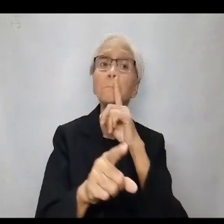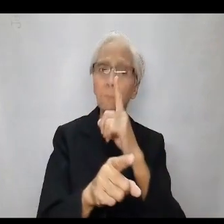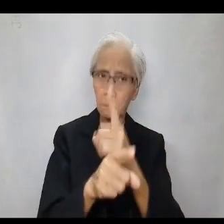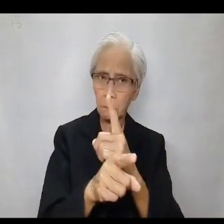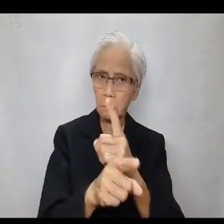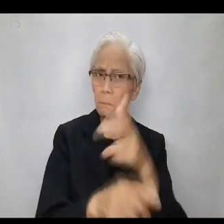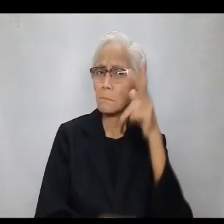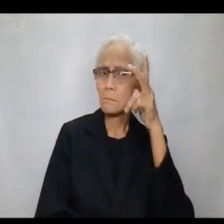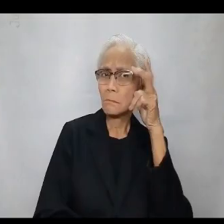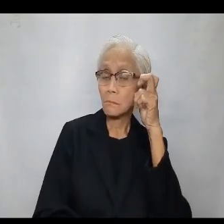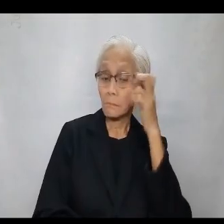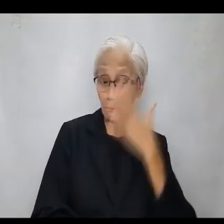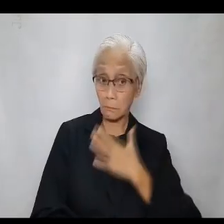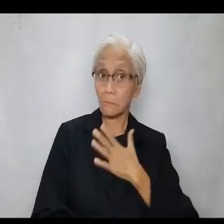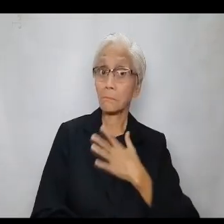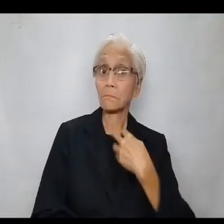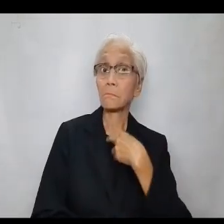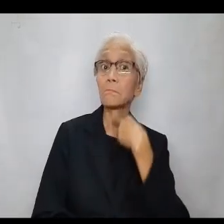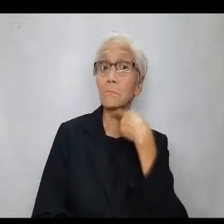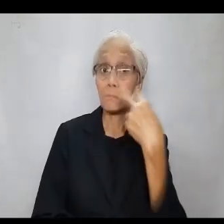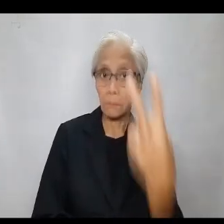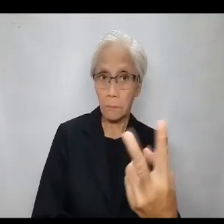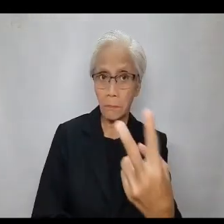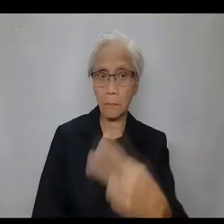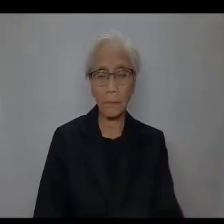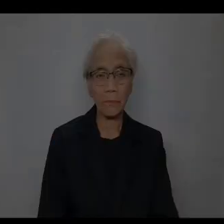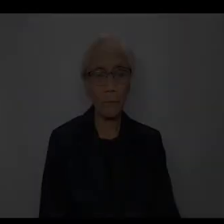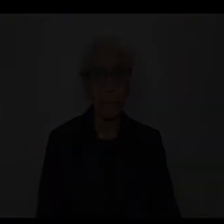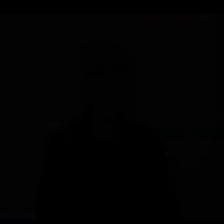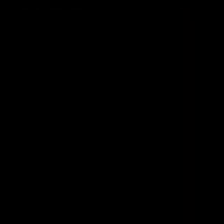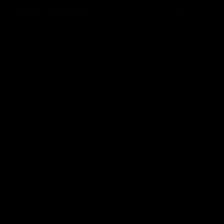who belongs to the truth listens to my voice.